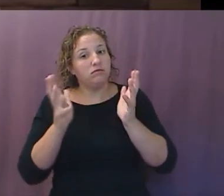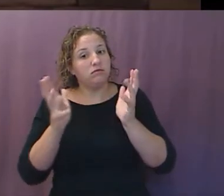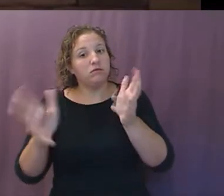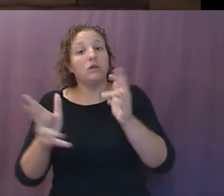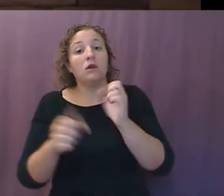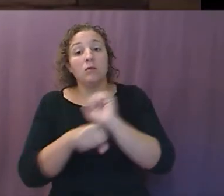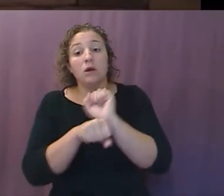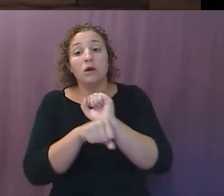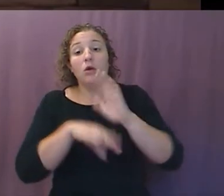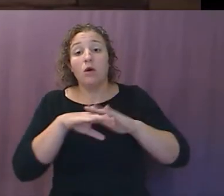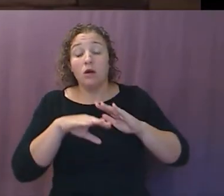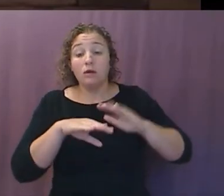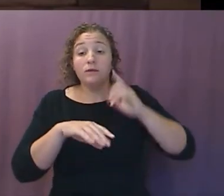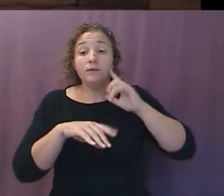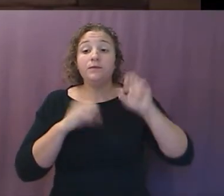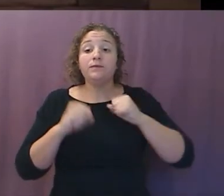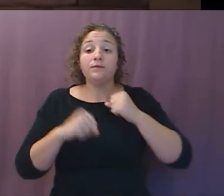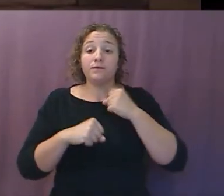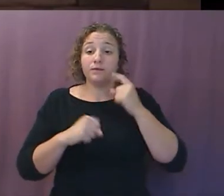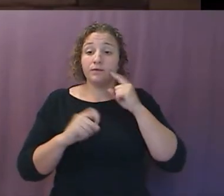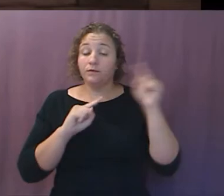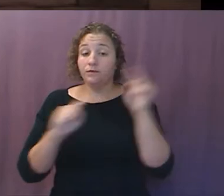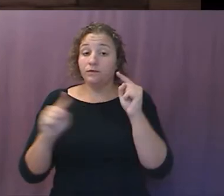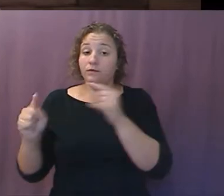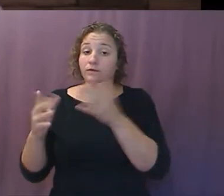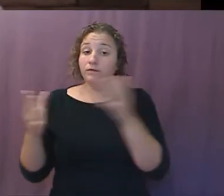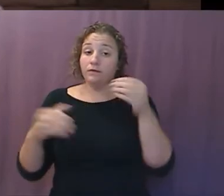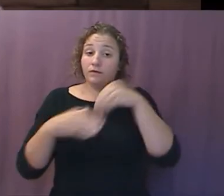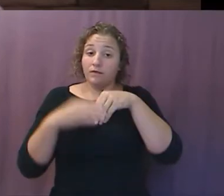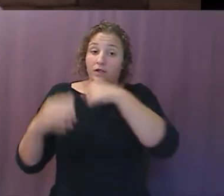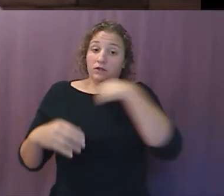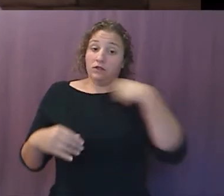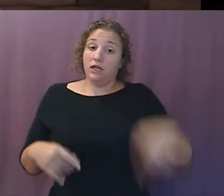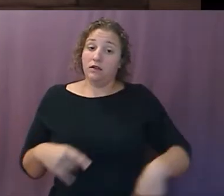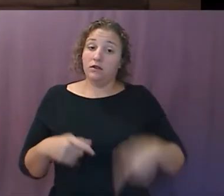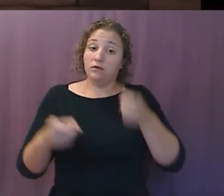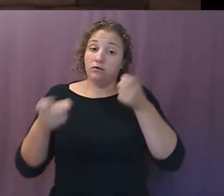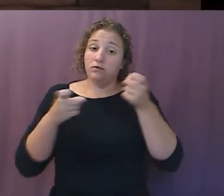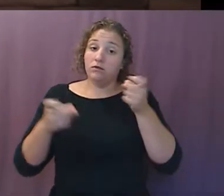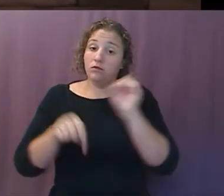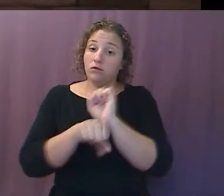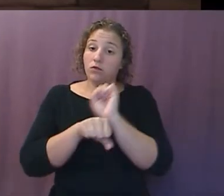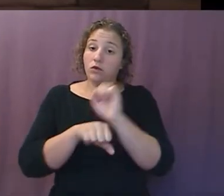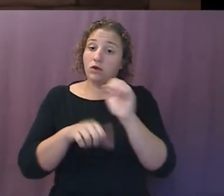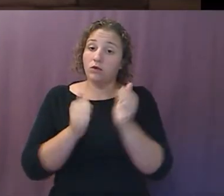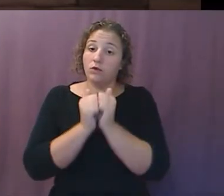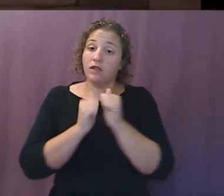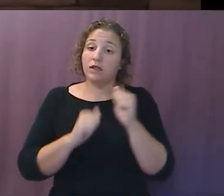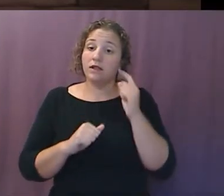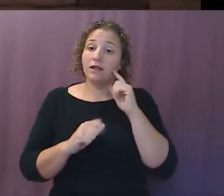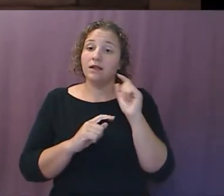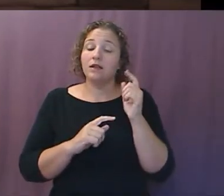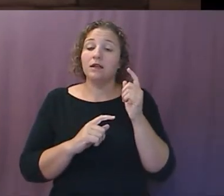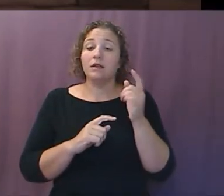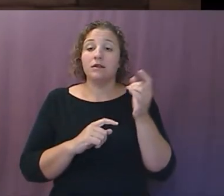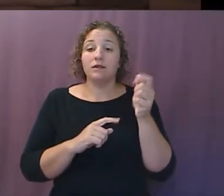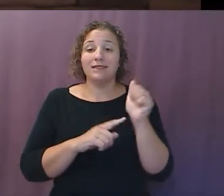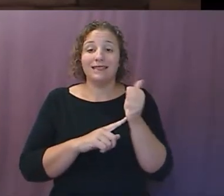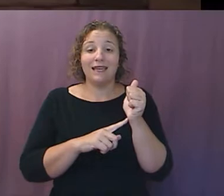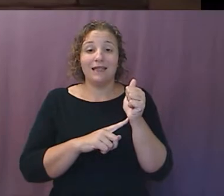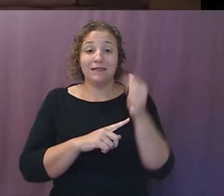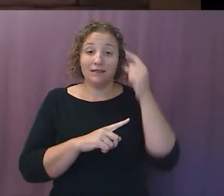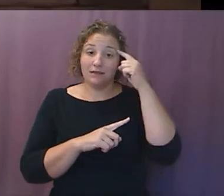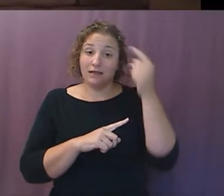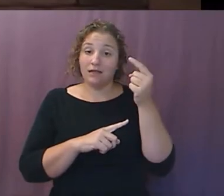they went to a number of major providers in China to deal with this. So the following have been involved with it. Tencent, if you're in the stock market, you've heard of them.